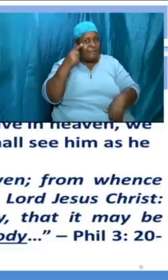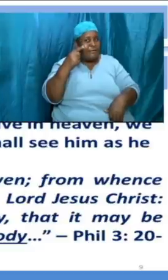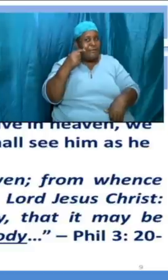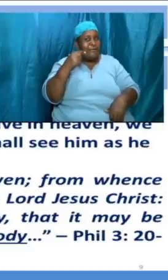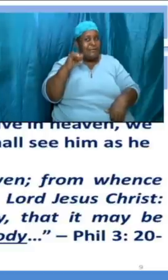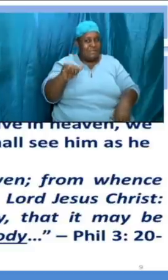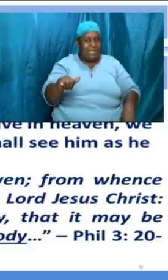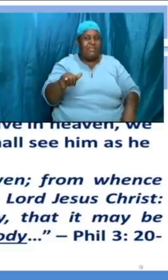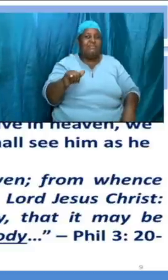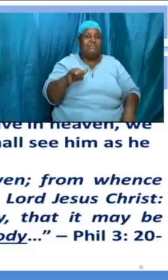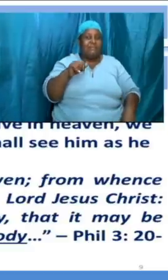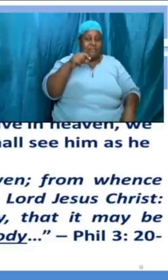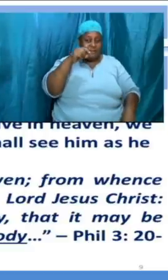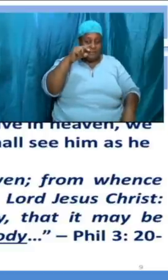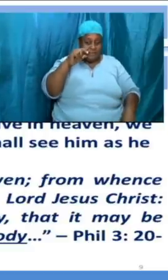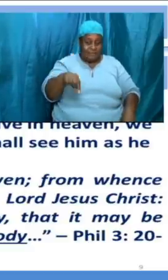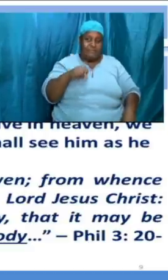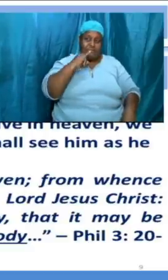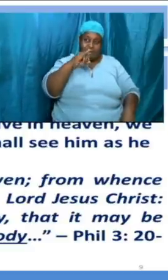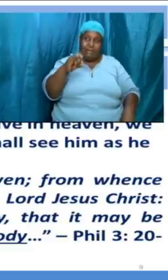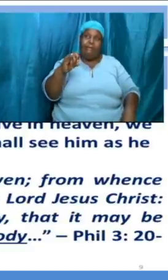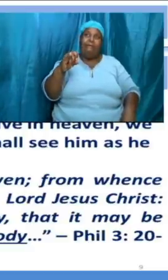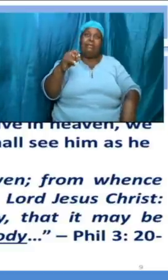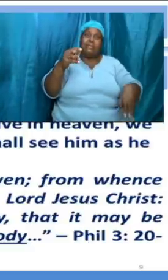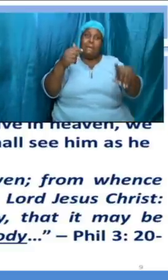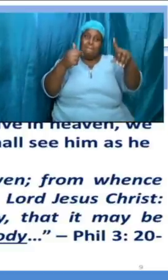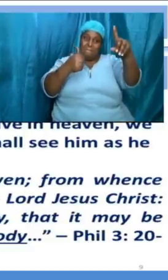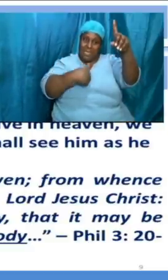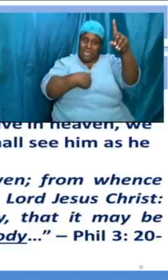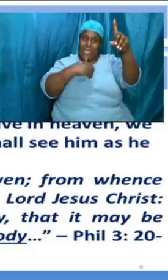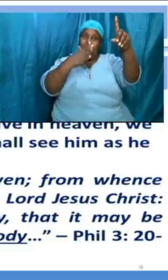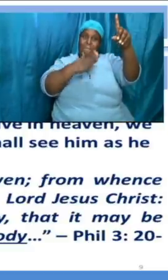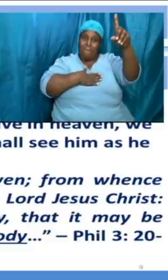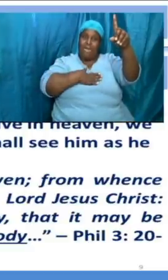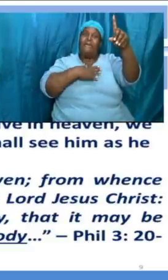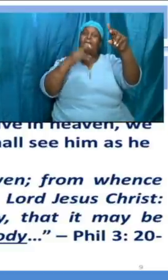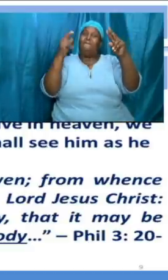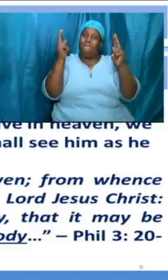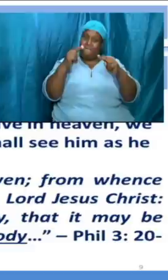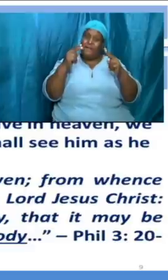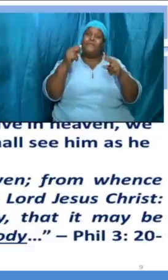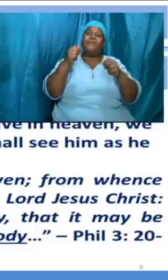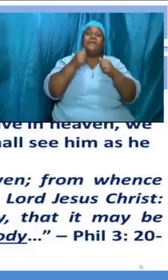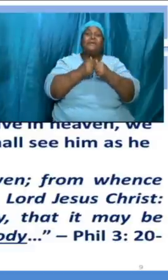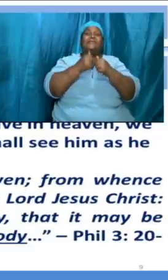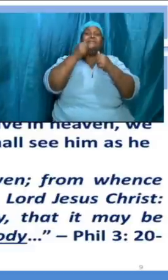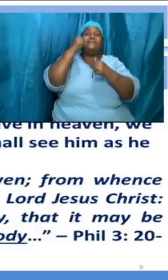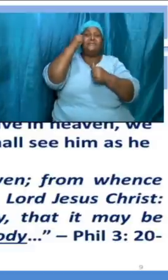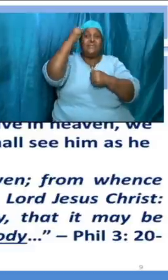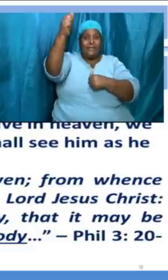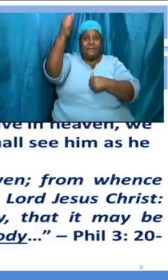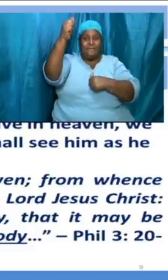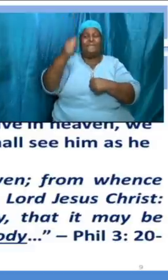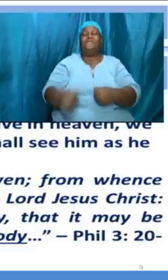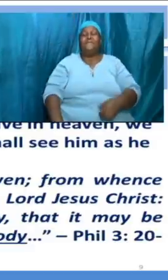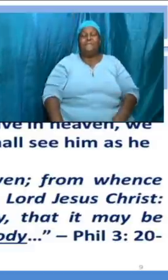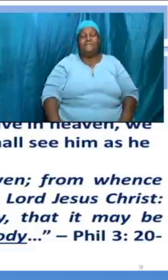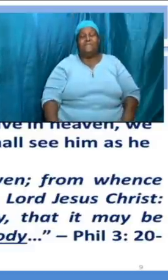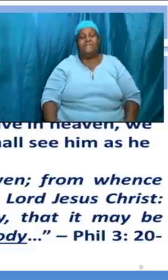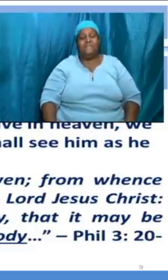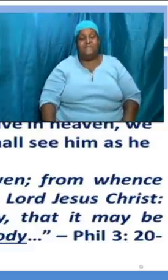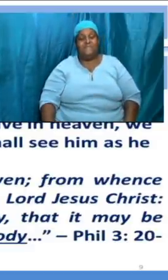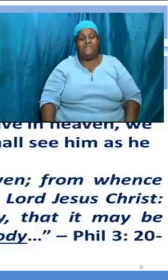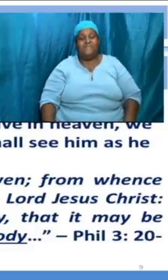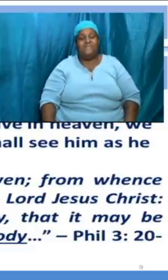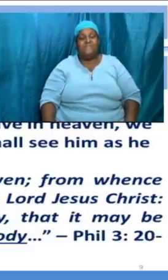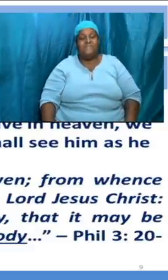me my very self good then i want us also to turn